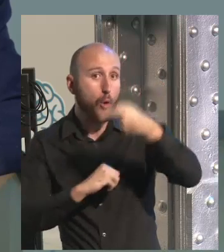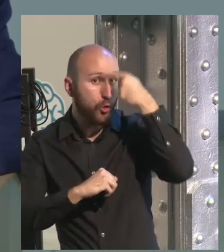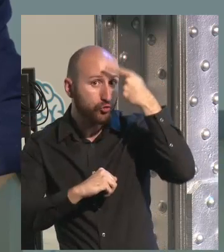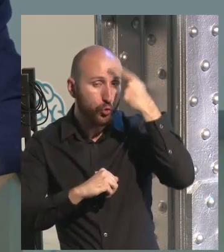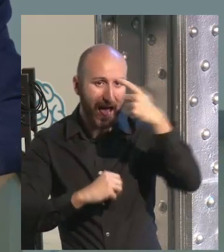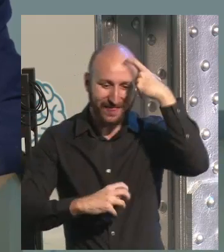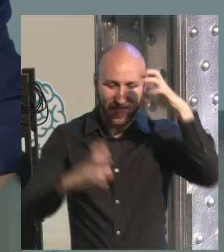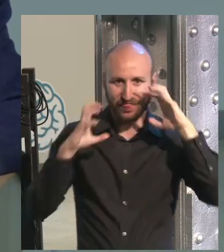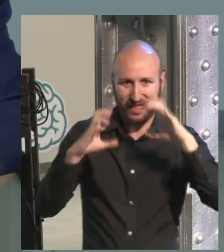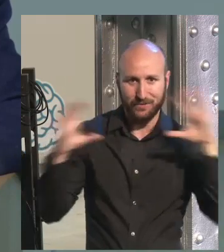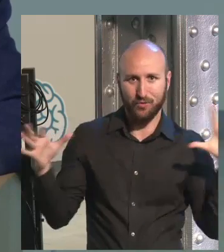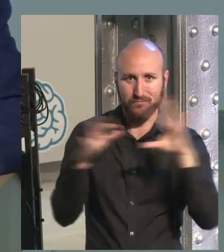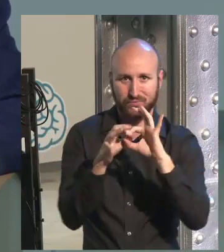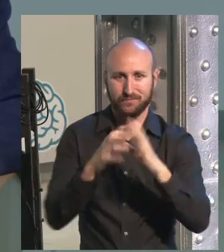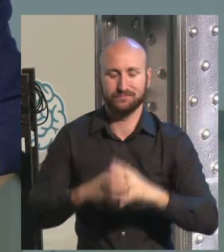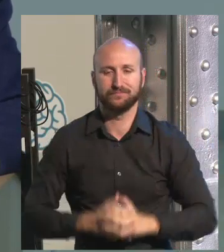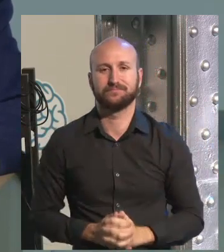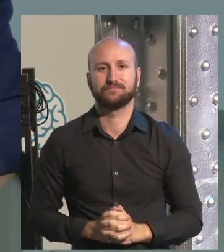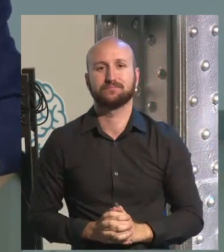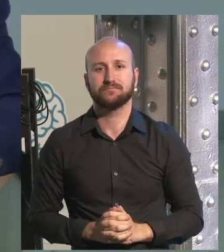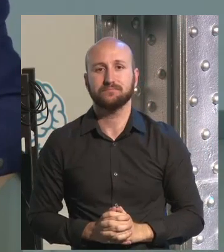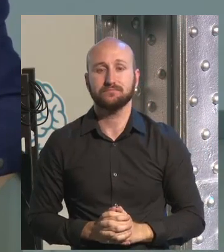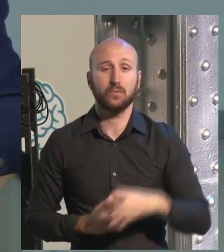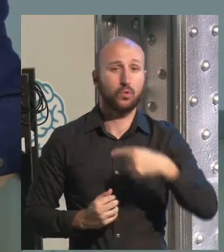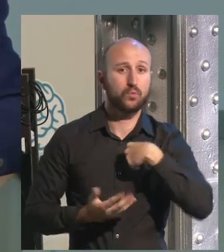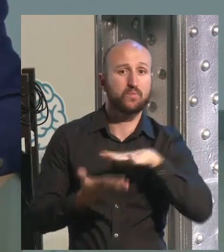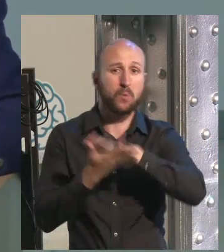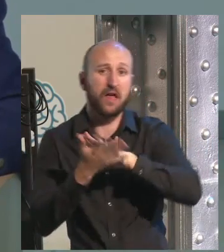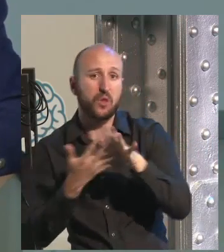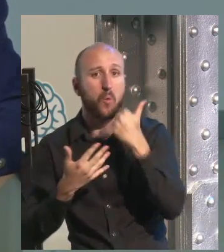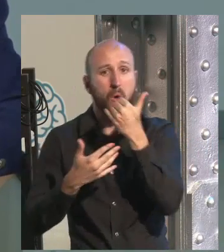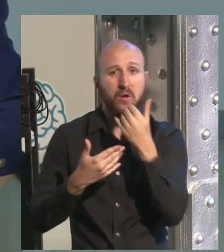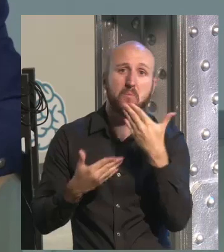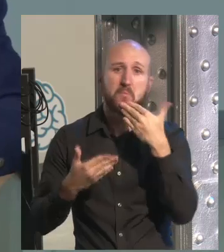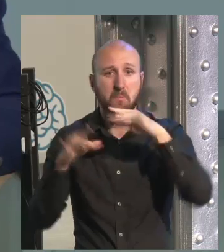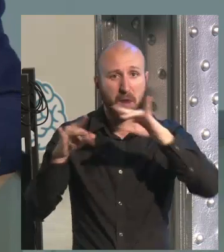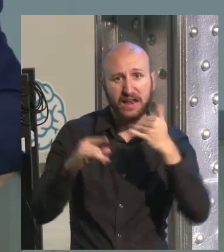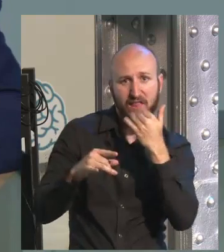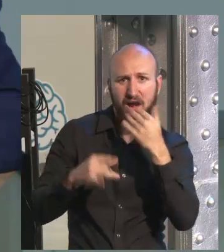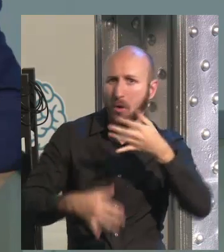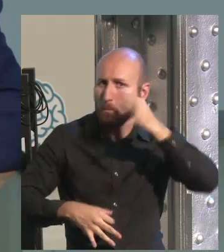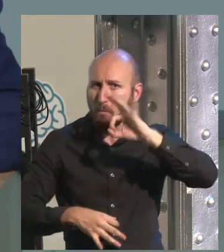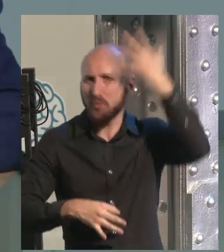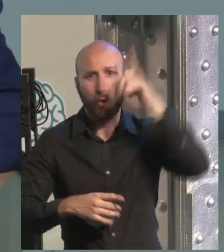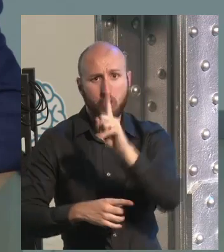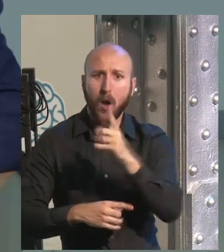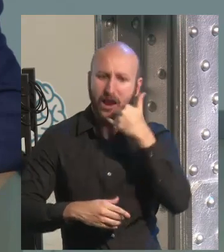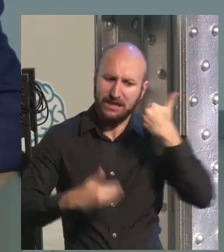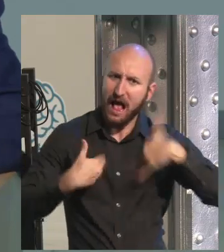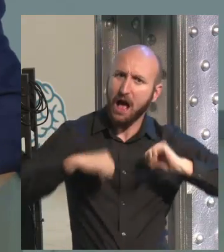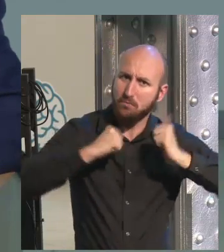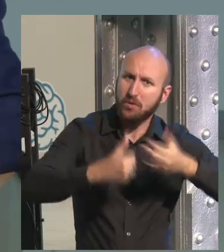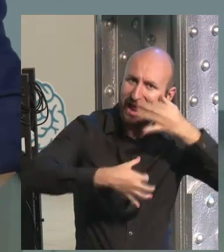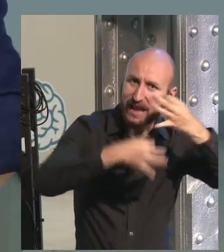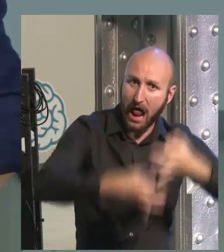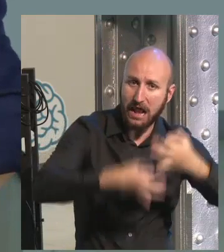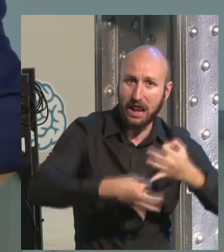is a new culture. And it's a new culture based on the brain. I am not talking to the air. I am talking about